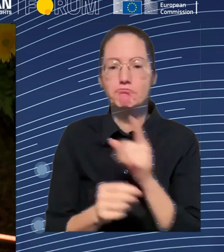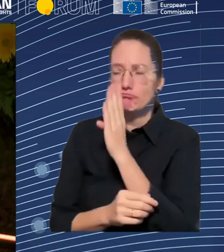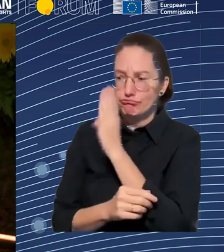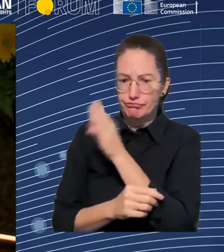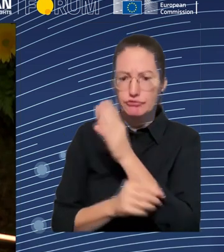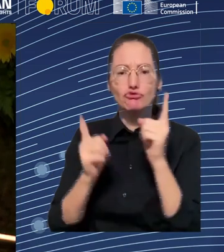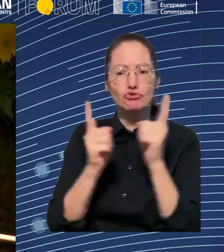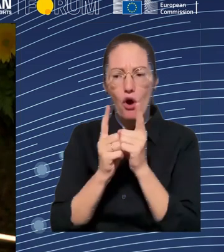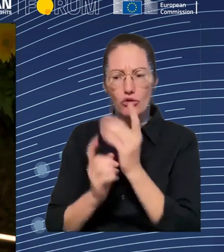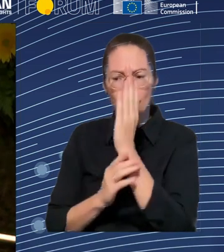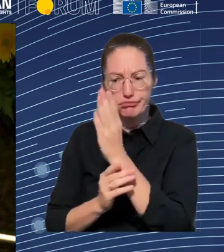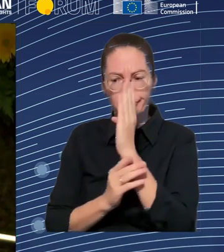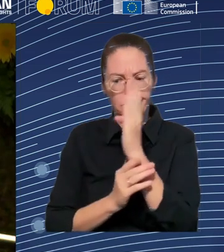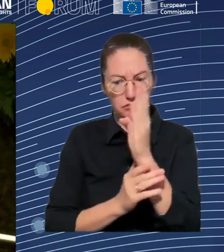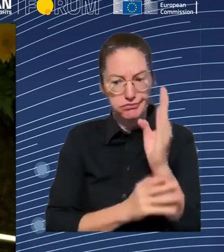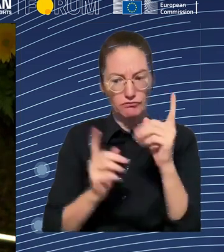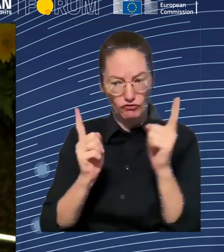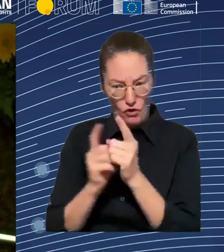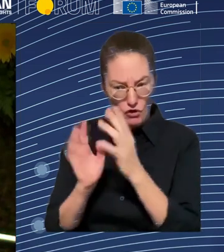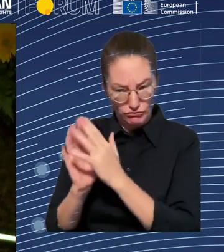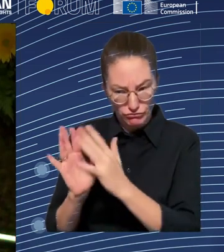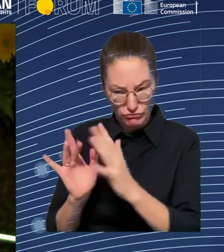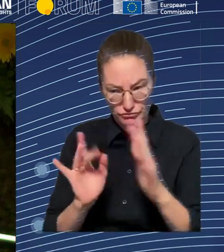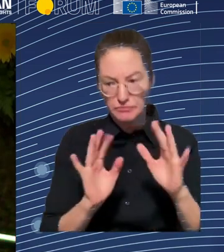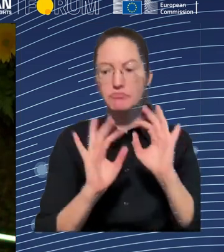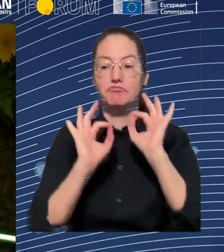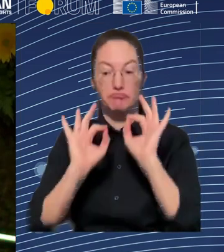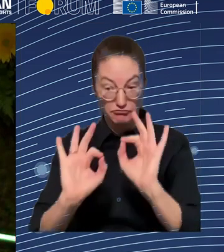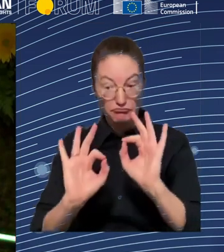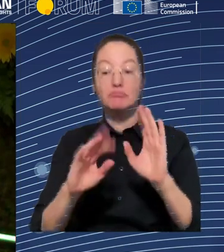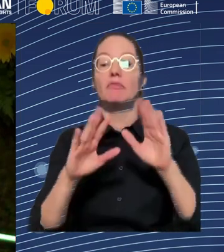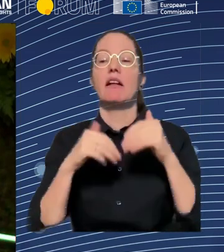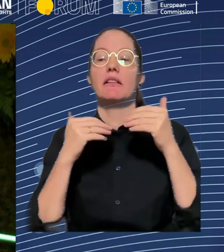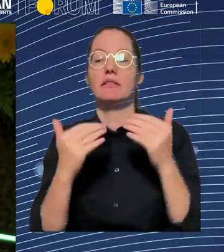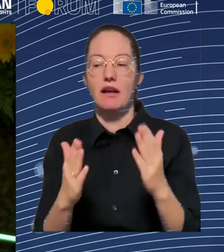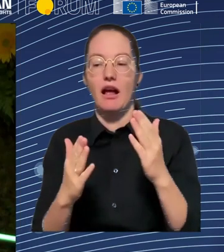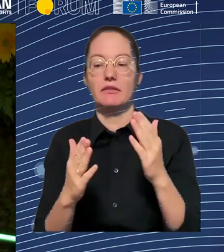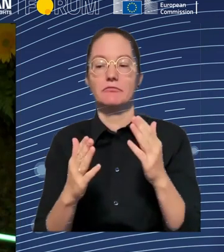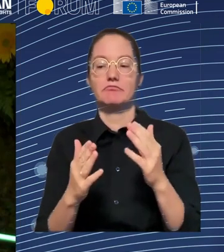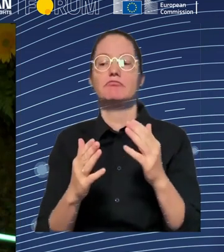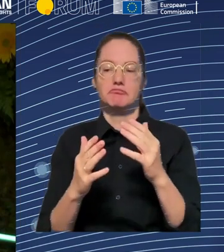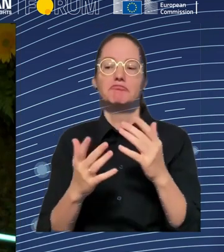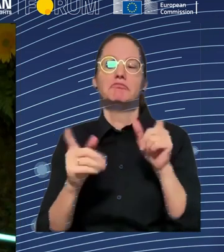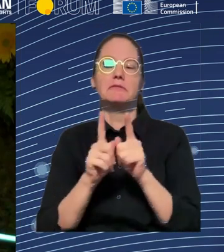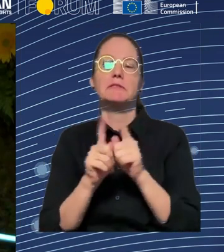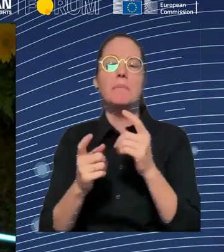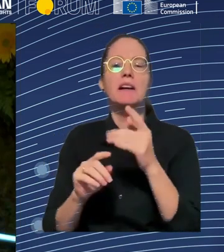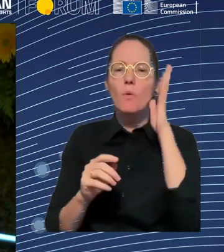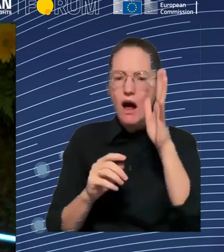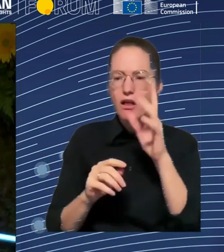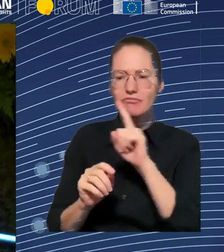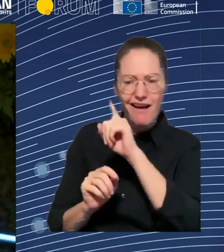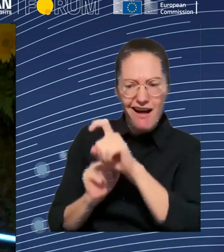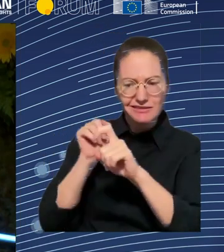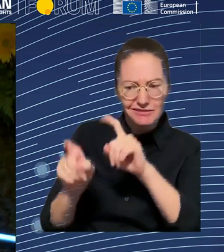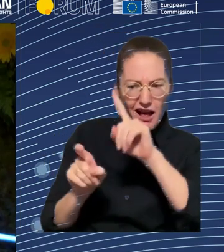move to a more normative dimension. So, I will ask the speakers to come forward with, you know, what they